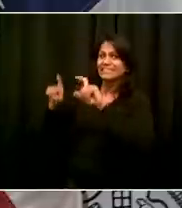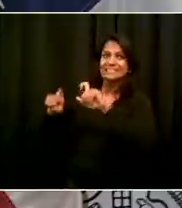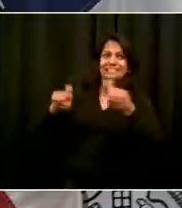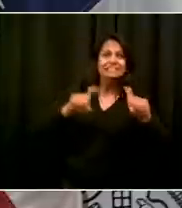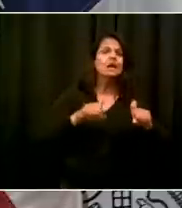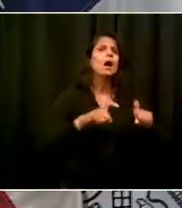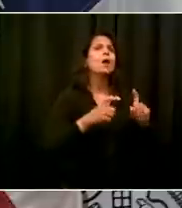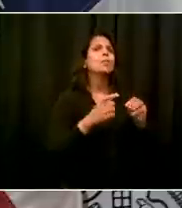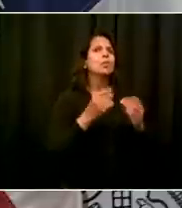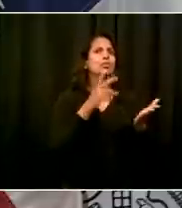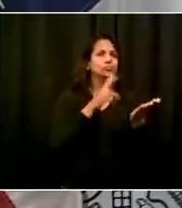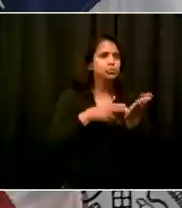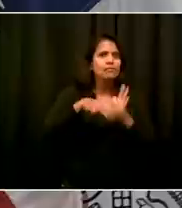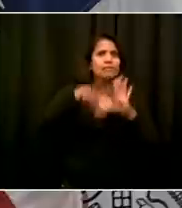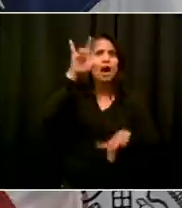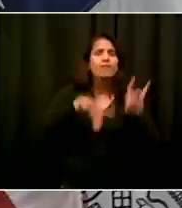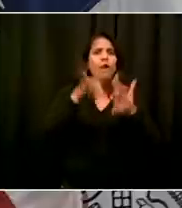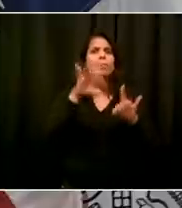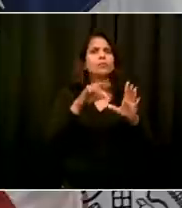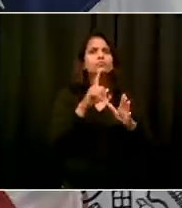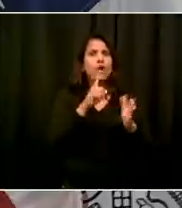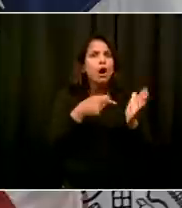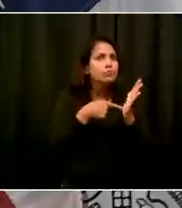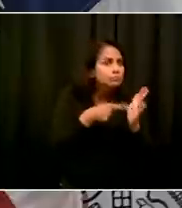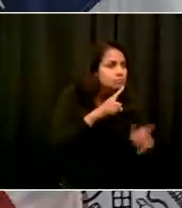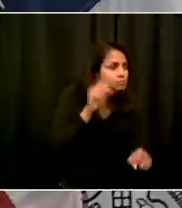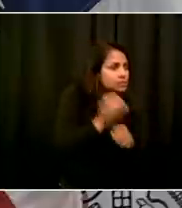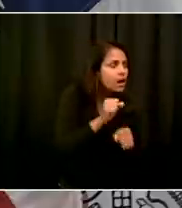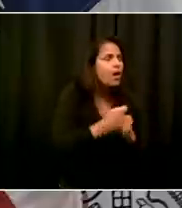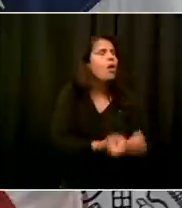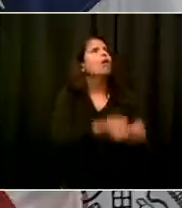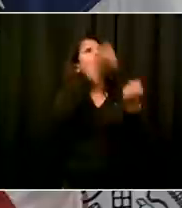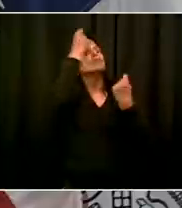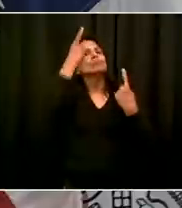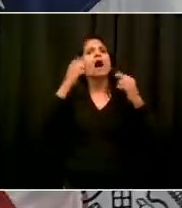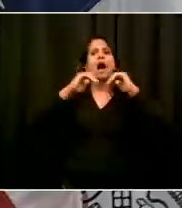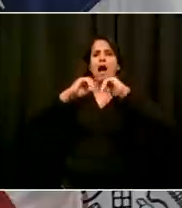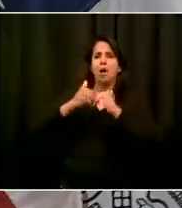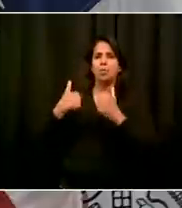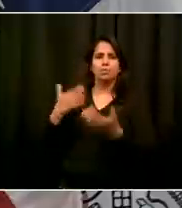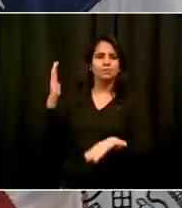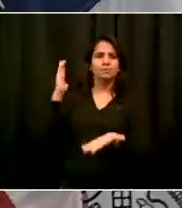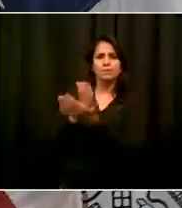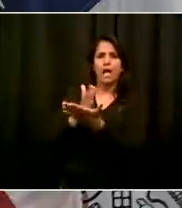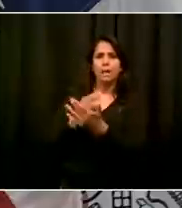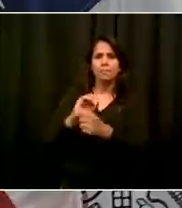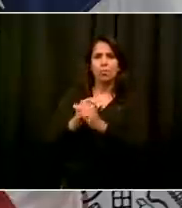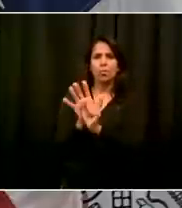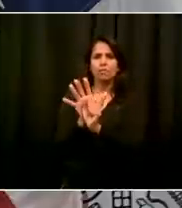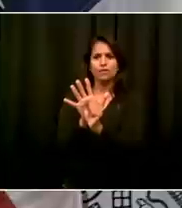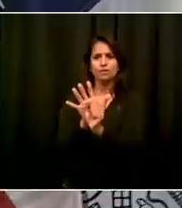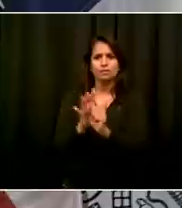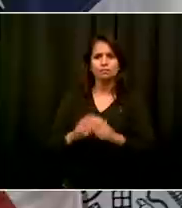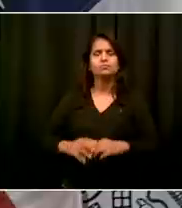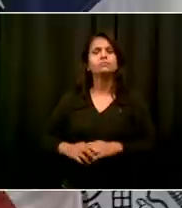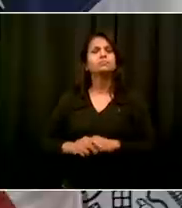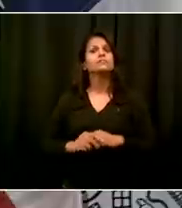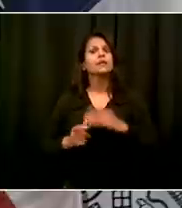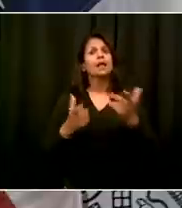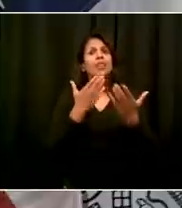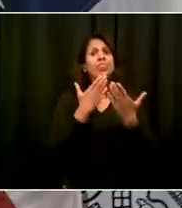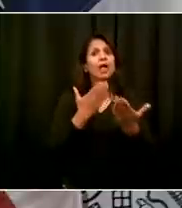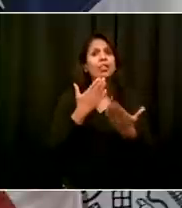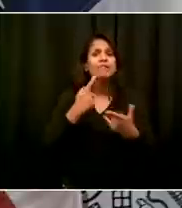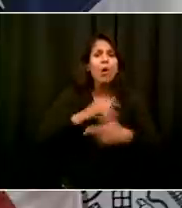you to all the community leaders in these zip codes, in these communities that are dealing with this challenge. Thank you to all the leaders who are stepping up and sending a